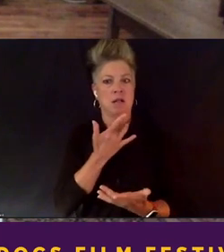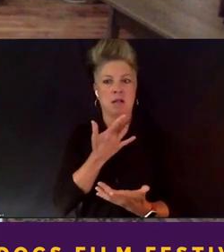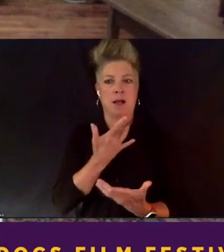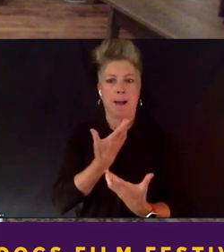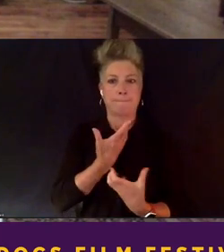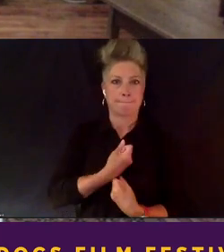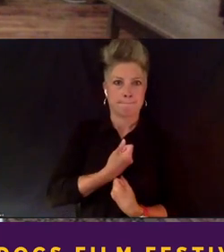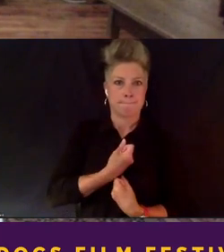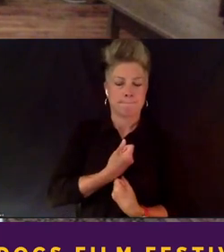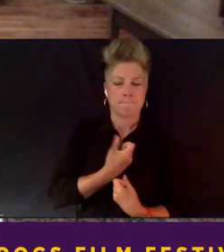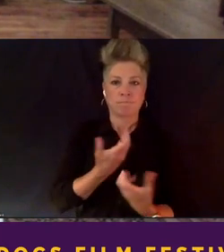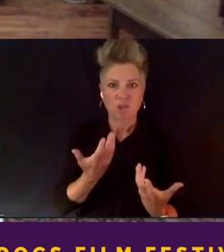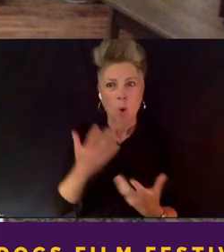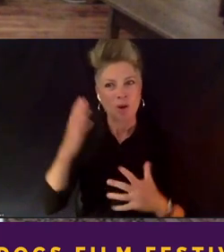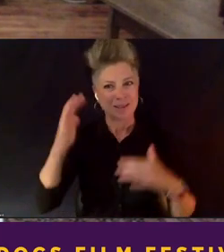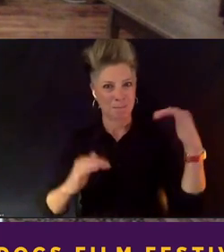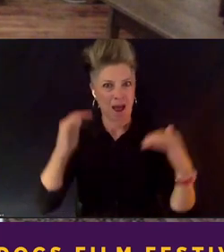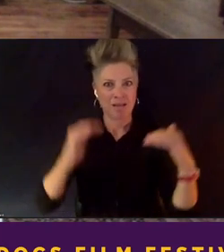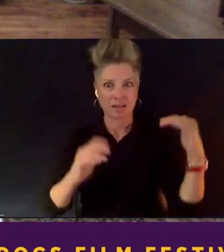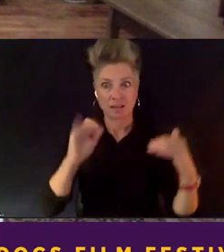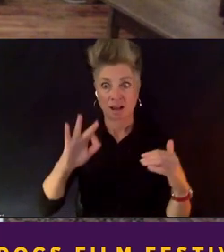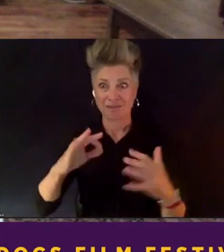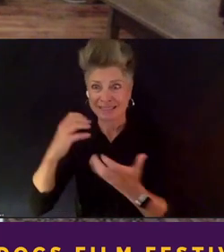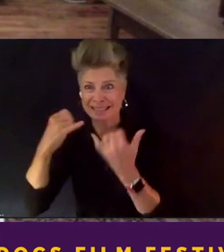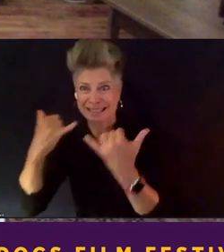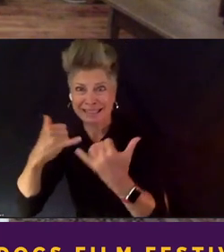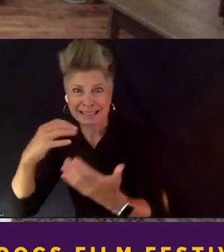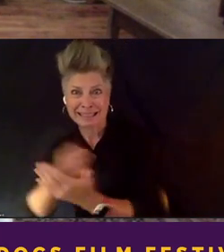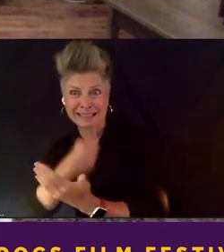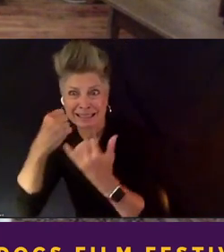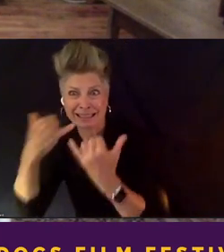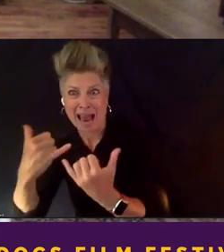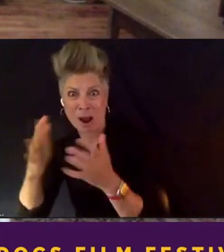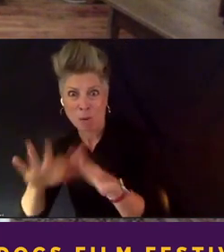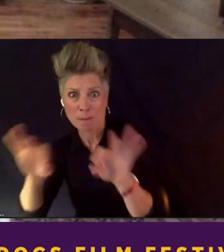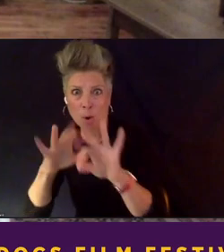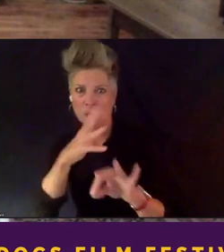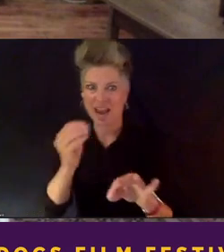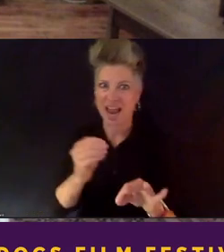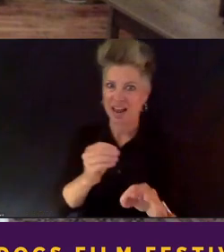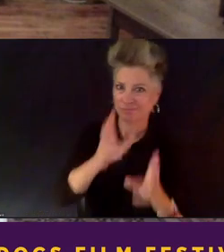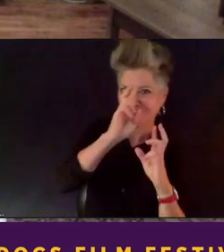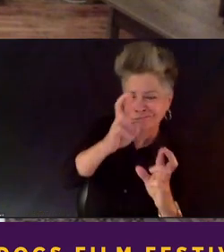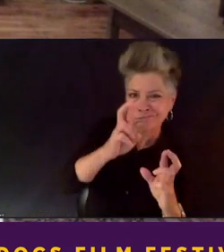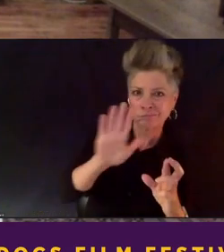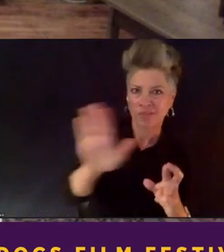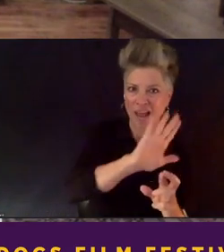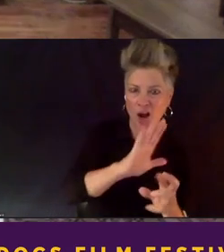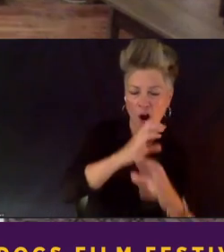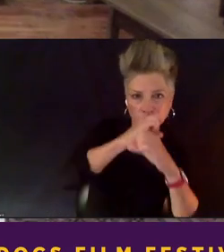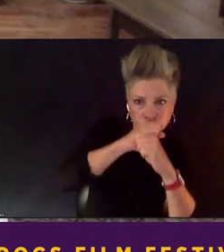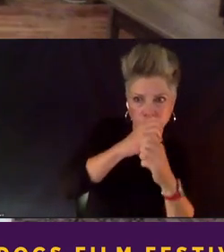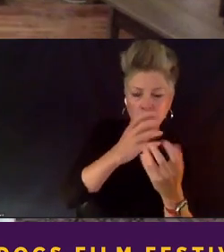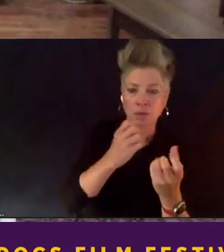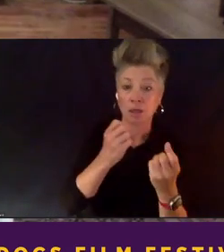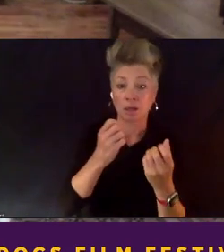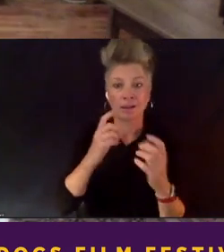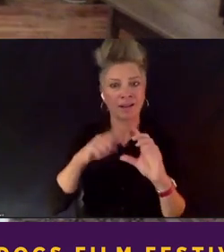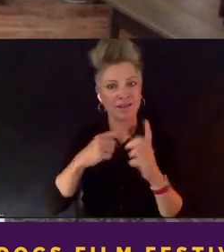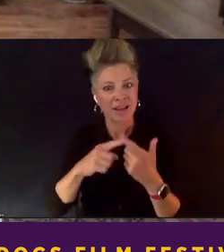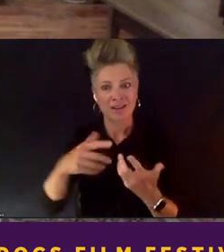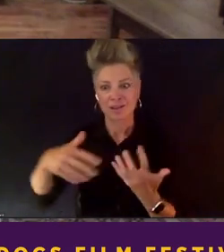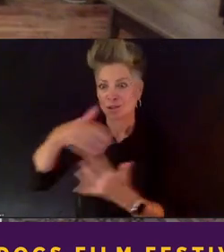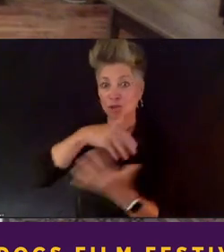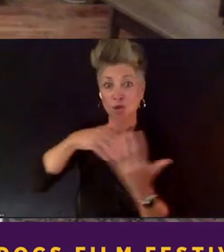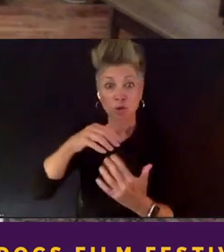is the eruption of the social justice movement, you know, after the tragic death of